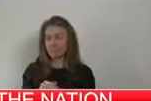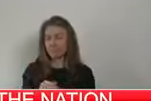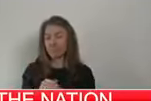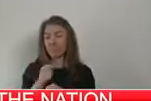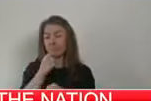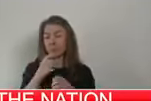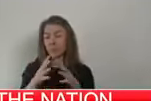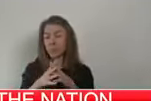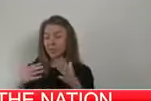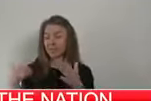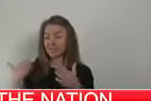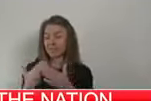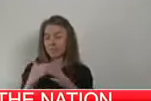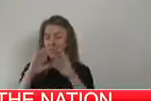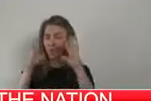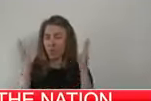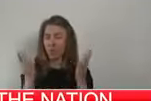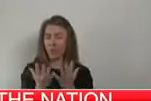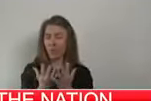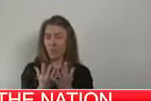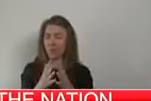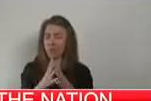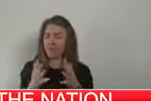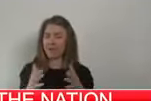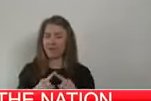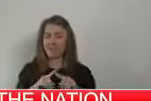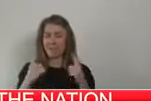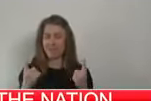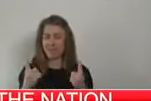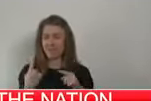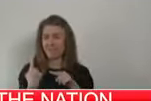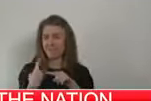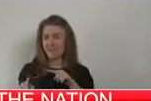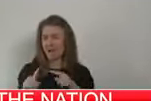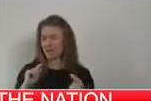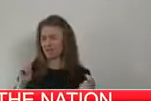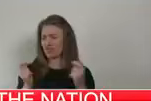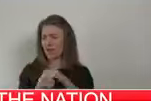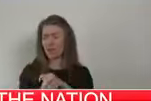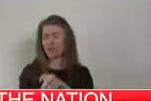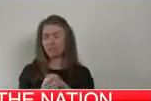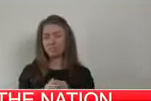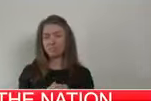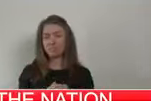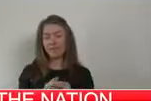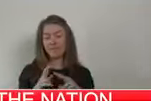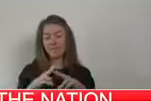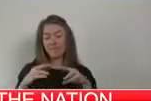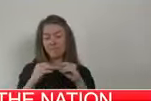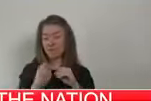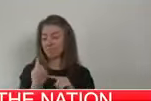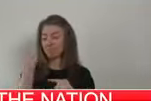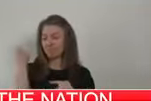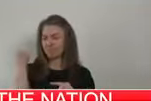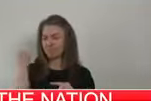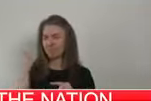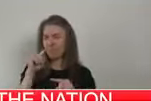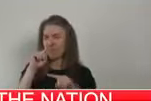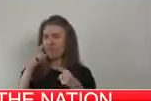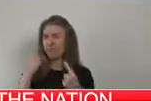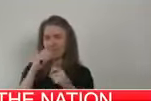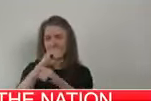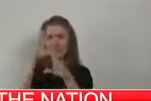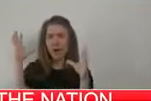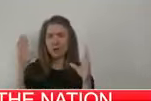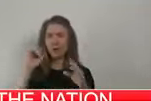changed and it has changed very quickly. In February it would have seemed unimaginable to close